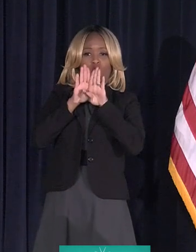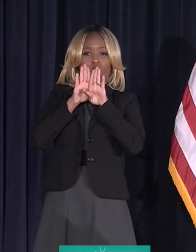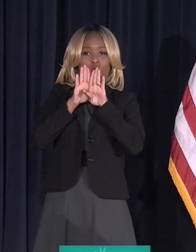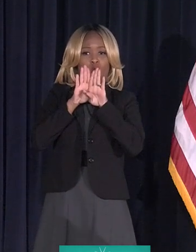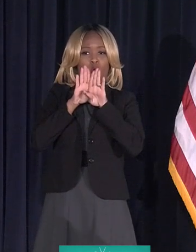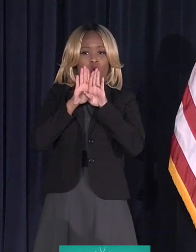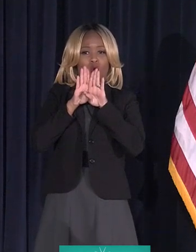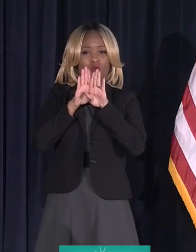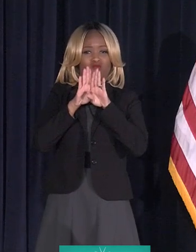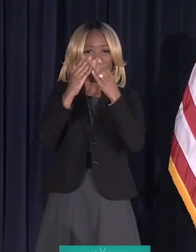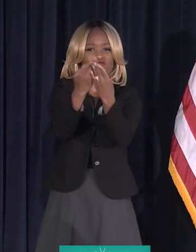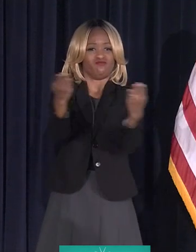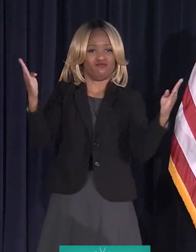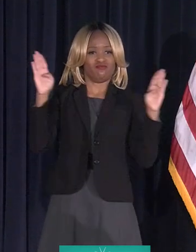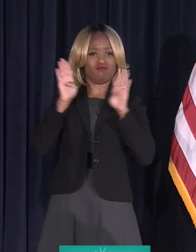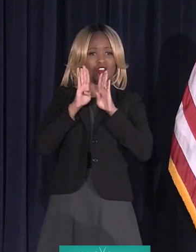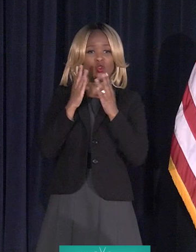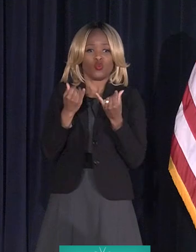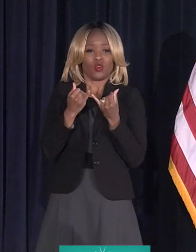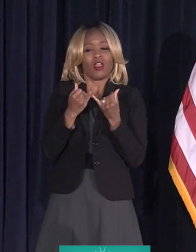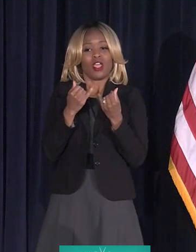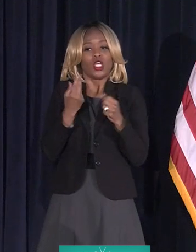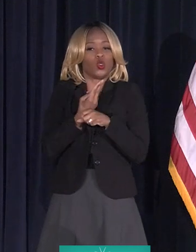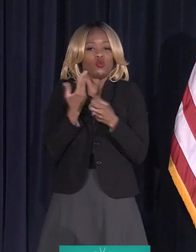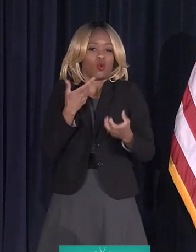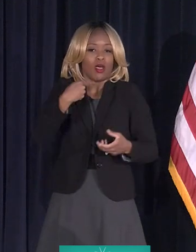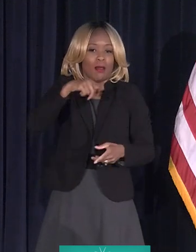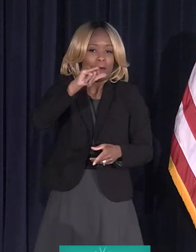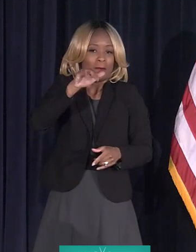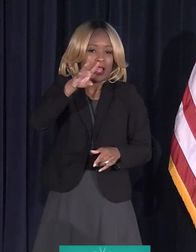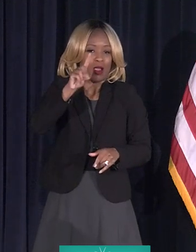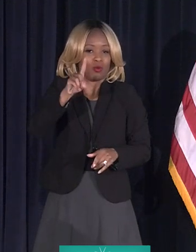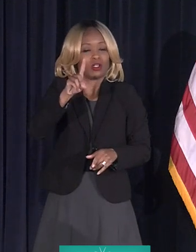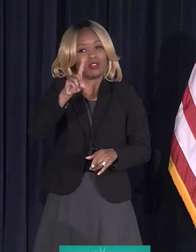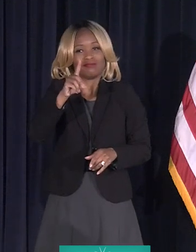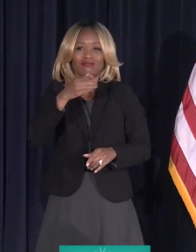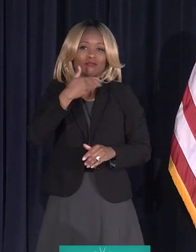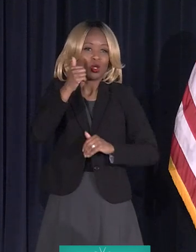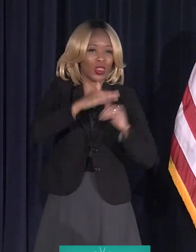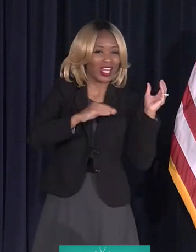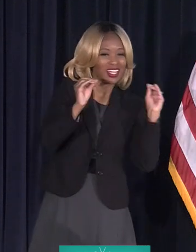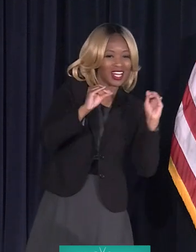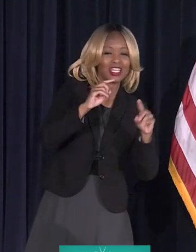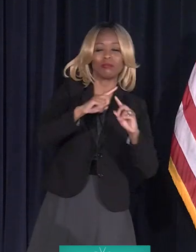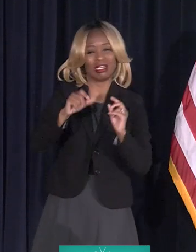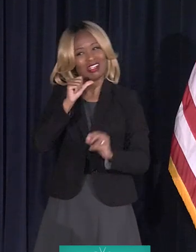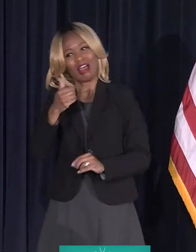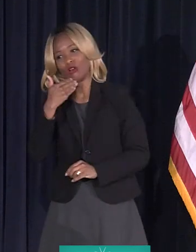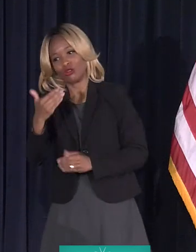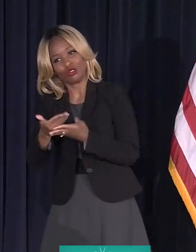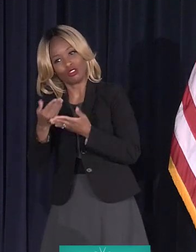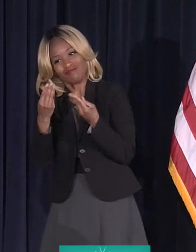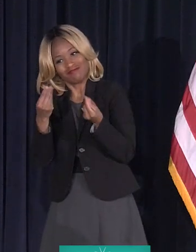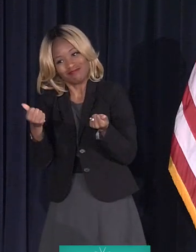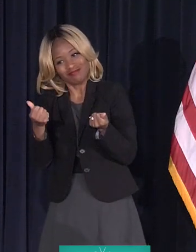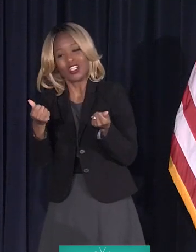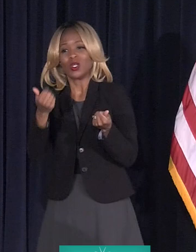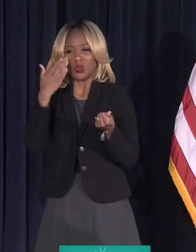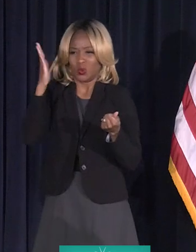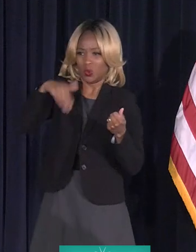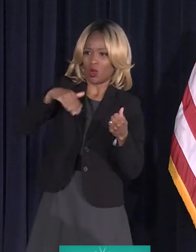Today we've used plywood. Plywood's better than nothing, but plywood's not a very good solution. You've all seen people pull off plywoods, you get